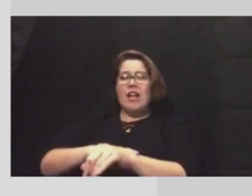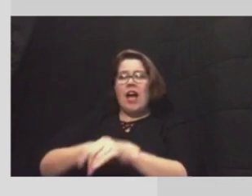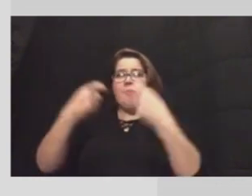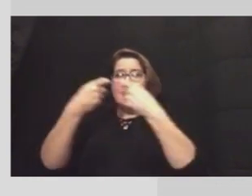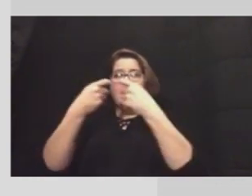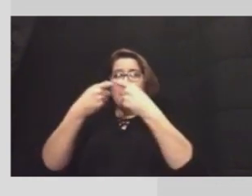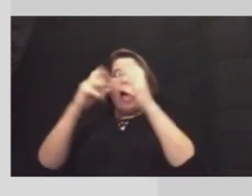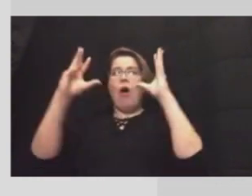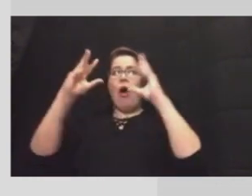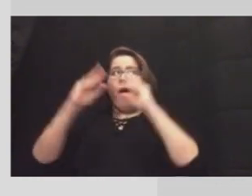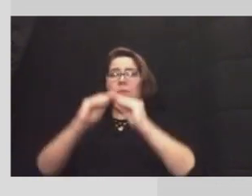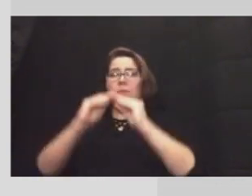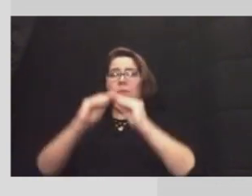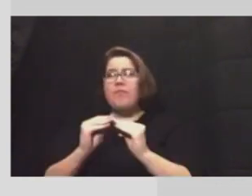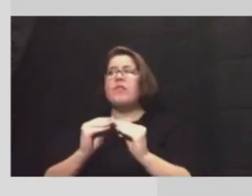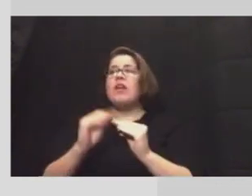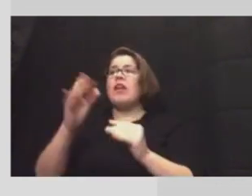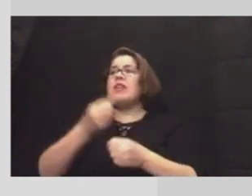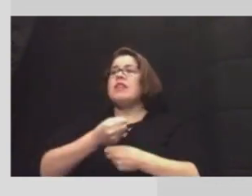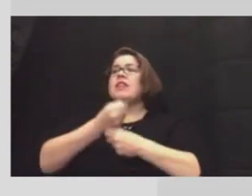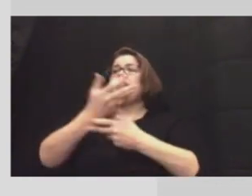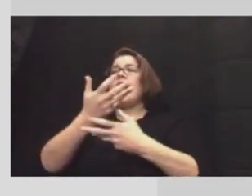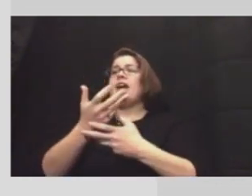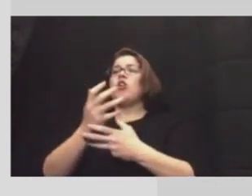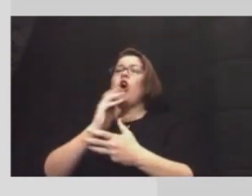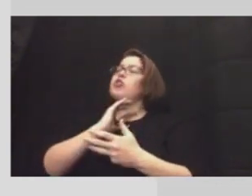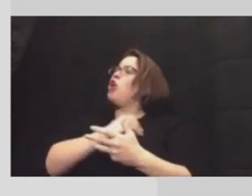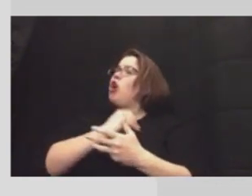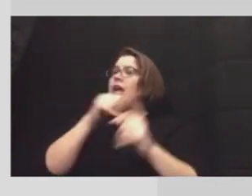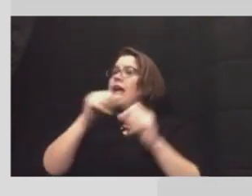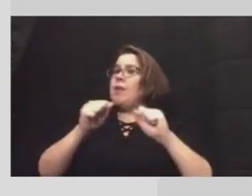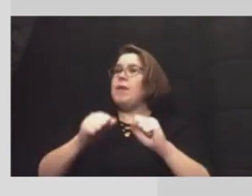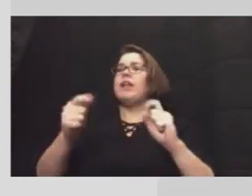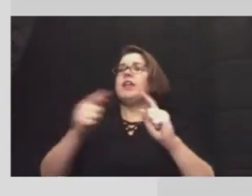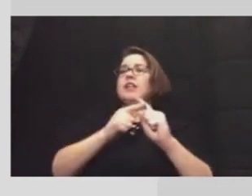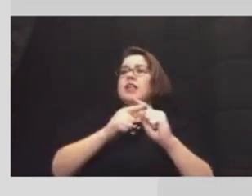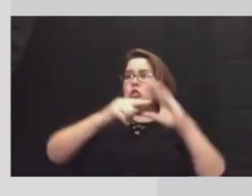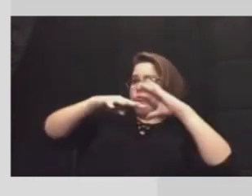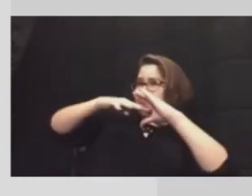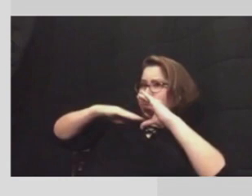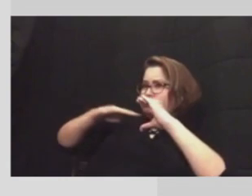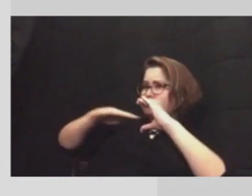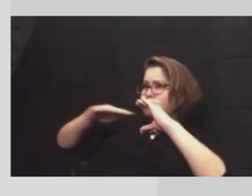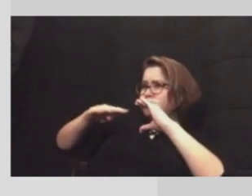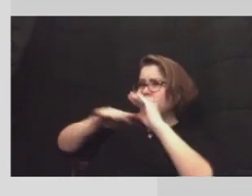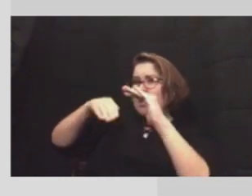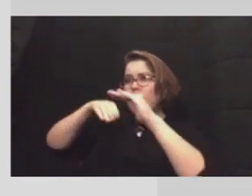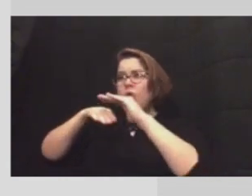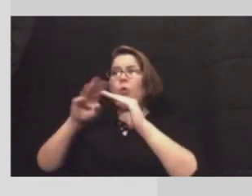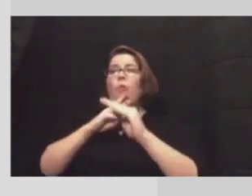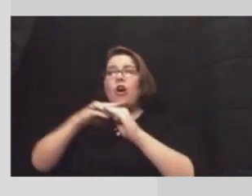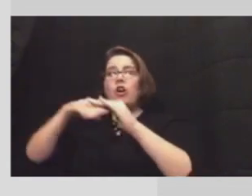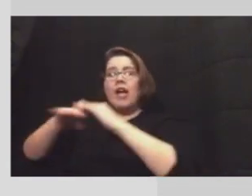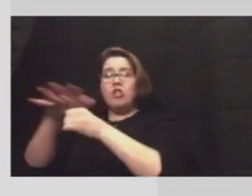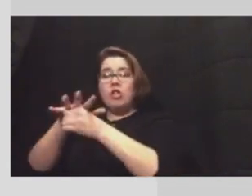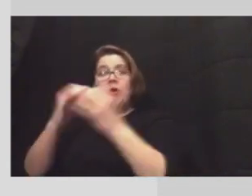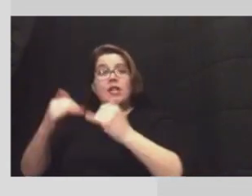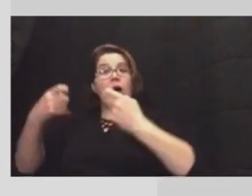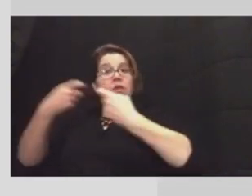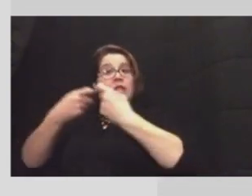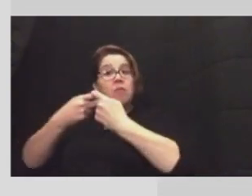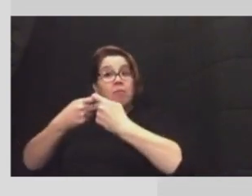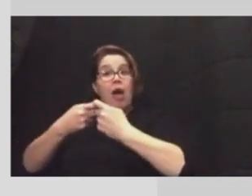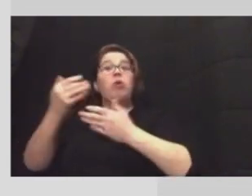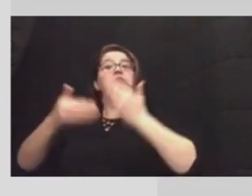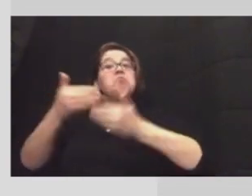outages caused our inability to move the water into neighborhoods and now that the pop that the power's back on at